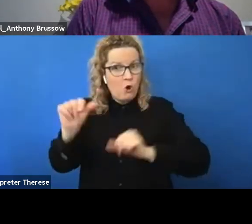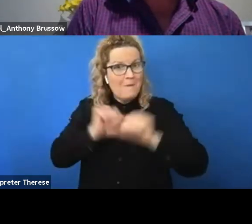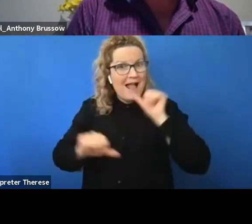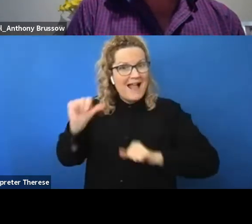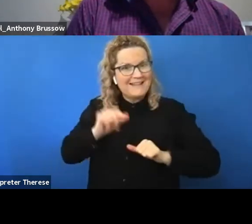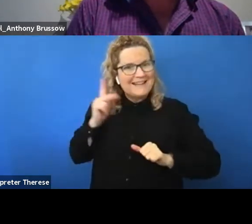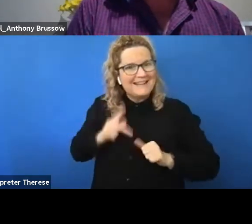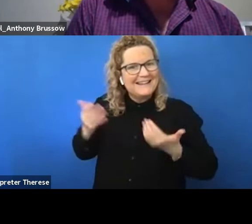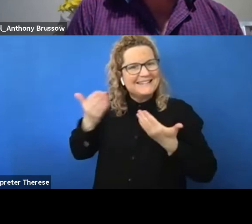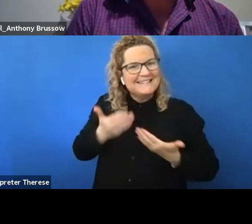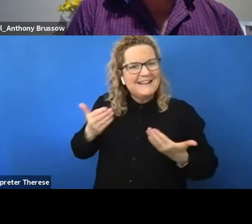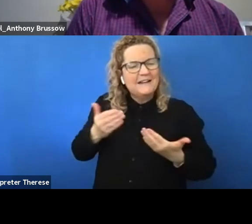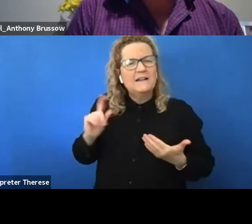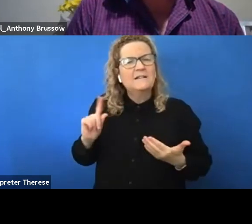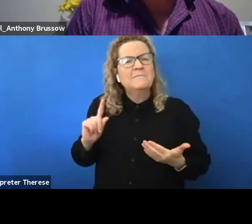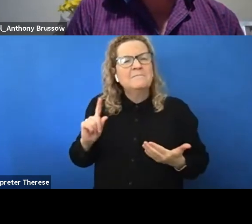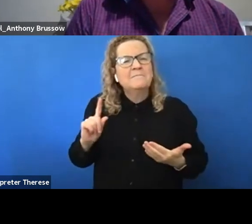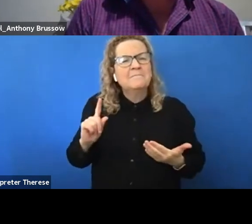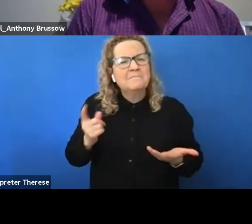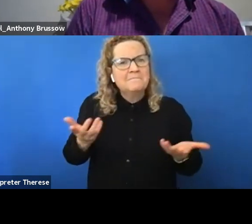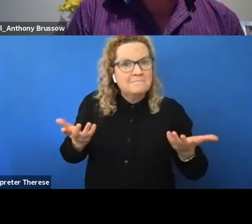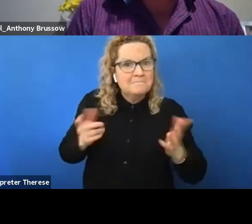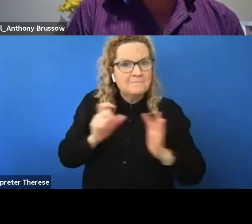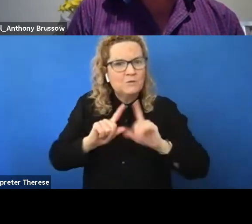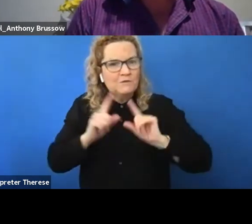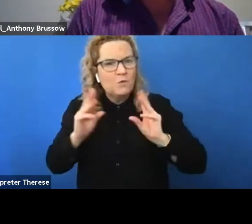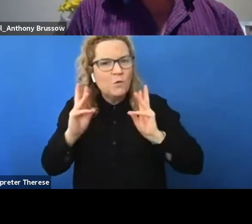what would you do differently?